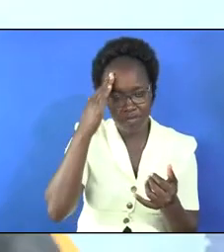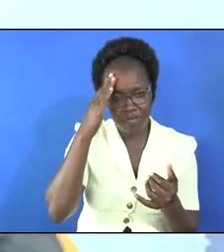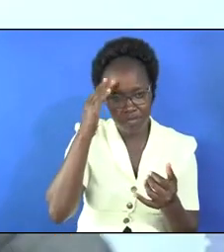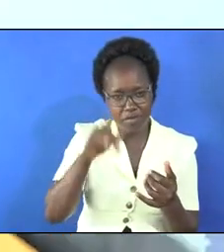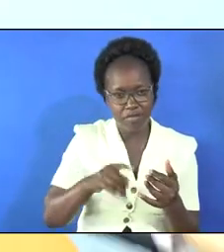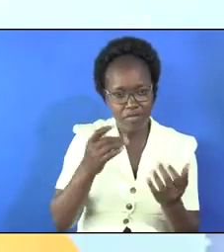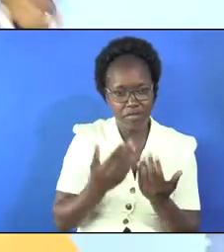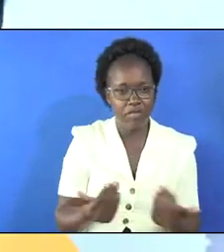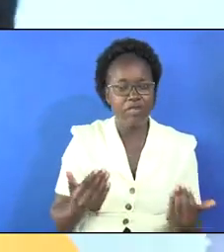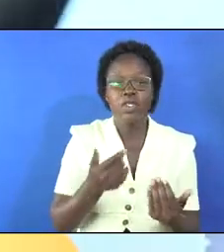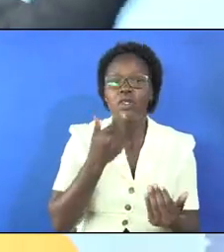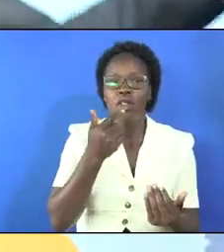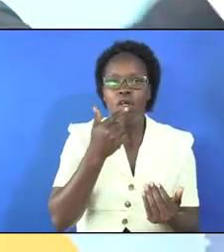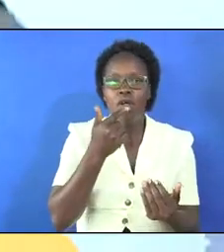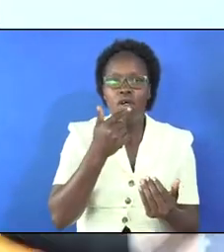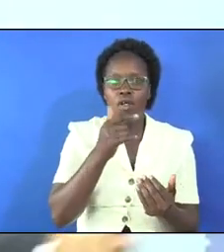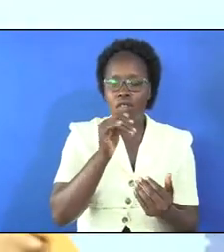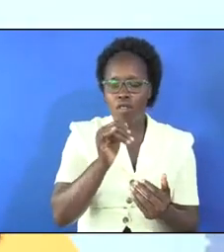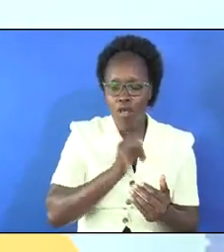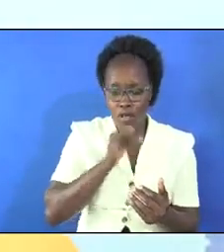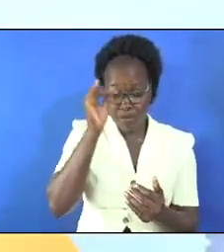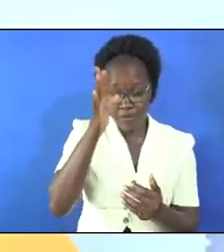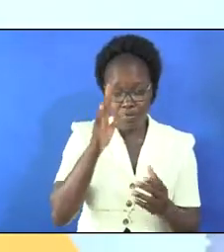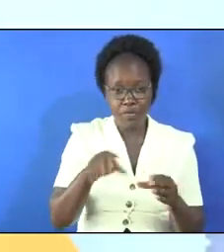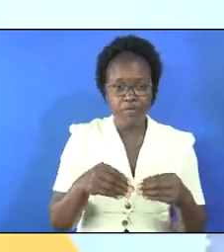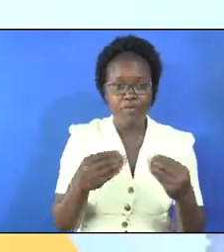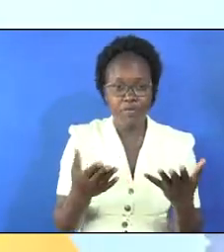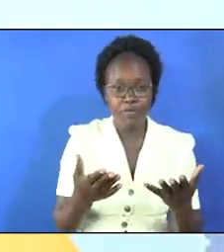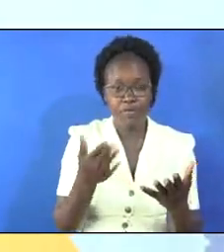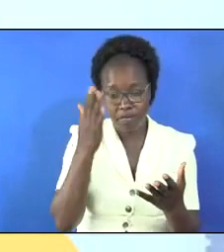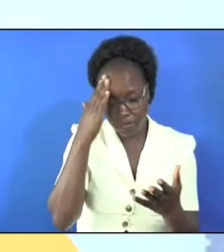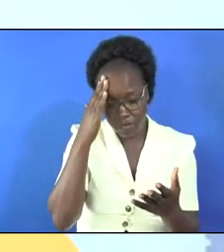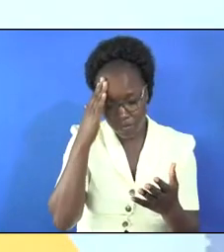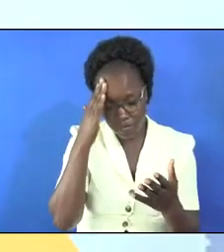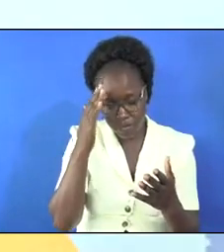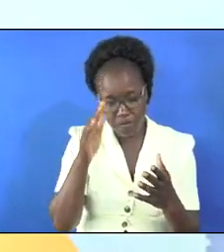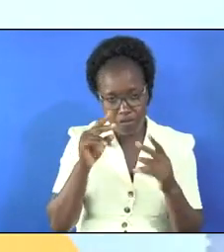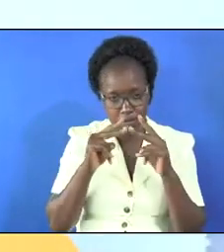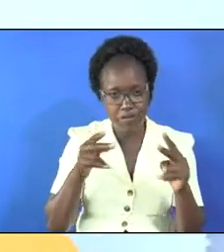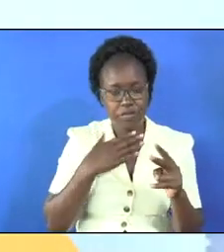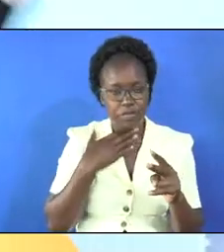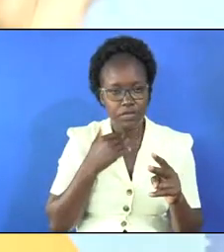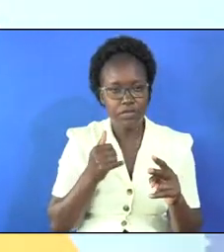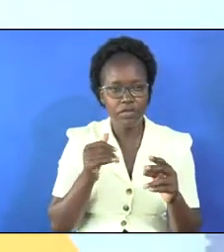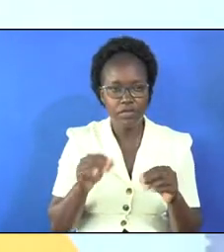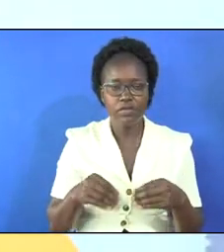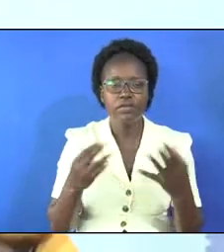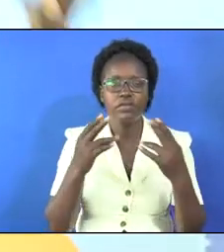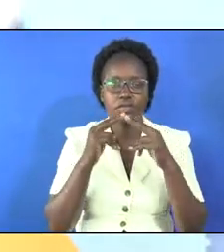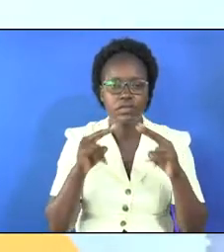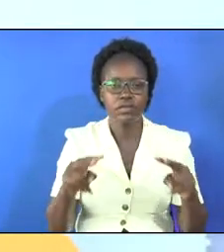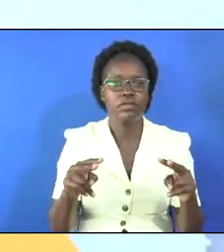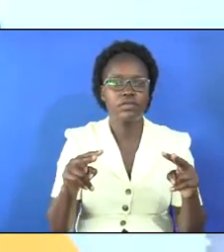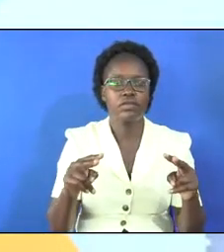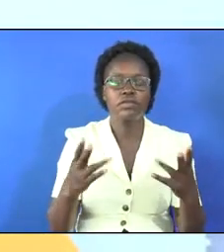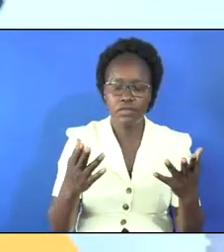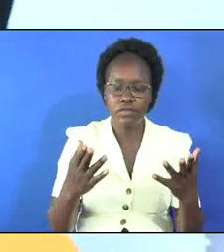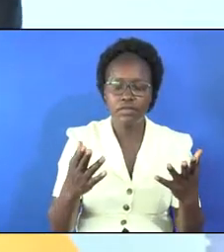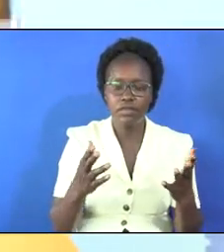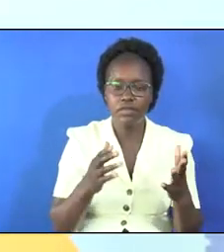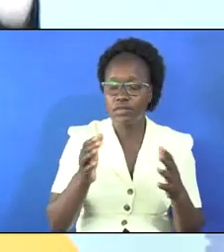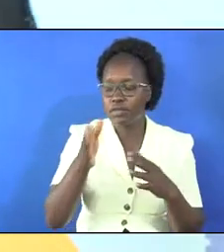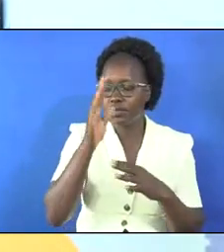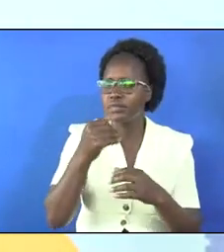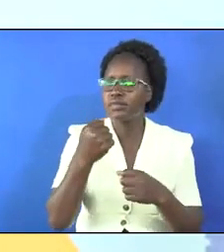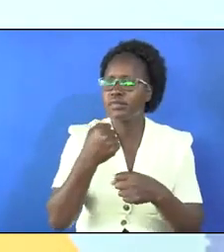need children and he's saying i will provide he knows you need peace and he says i will provide this god will